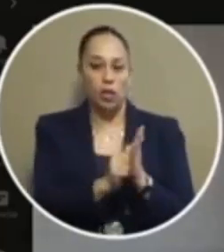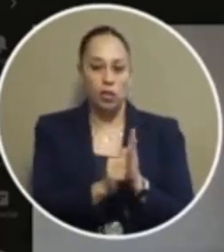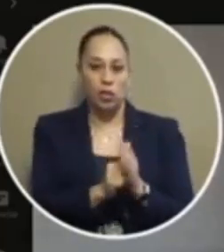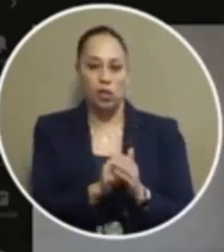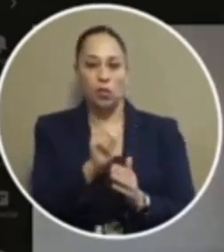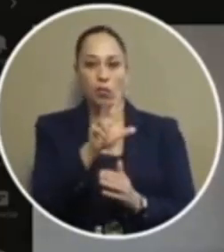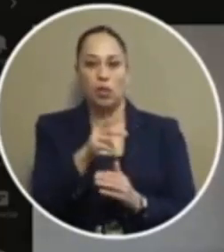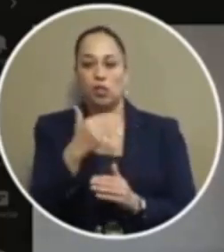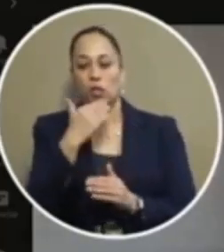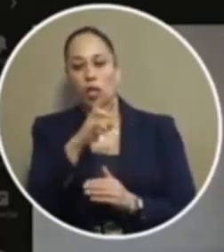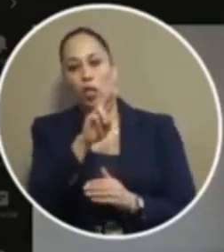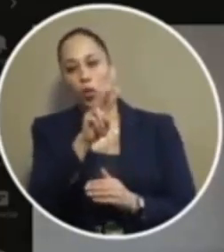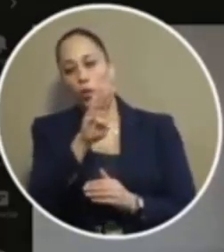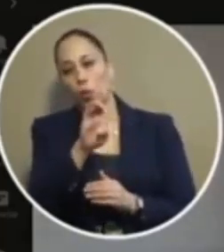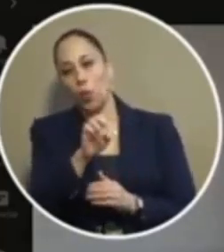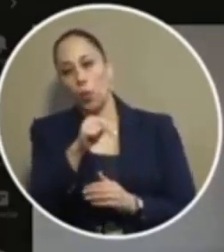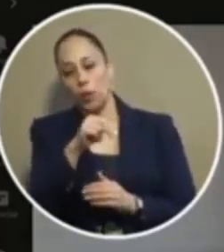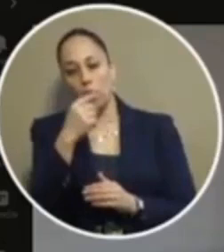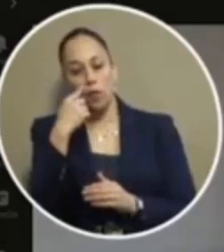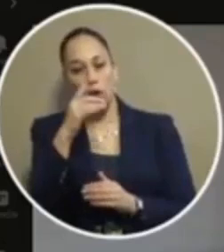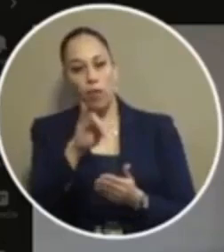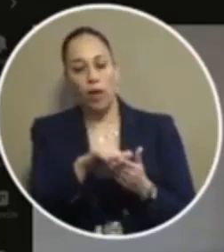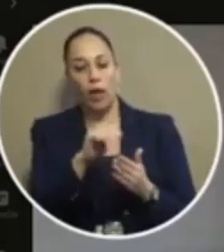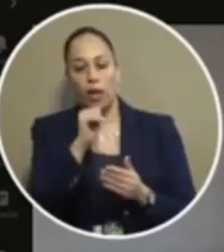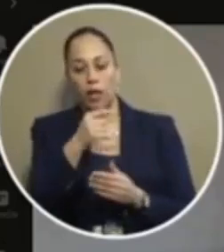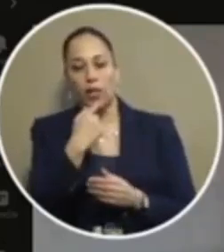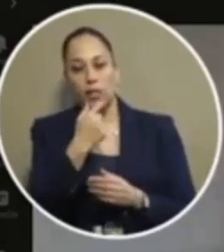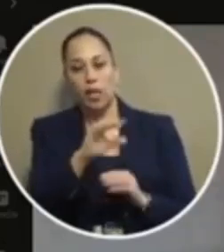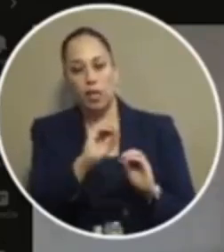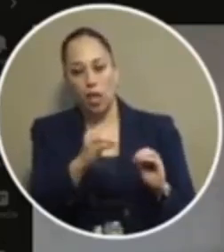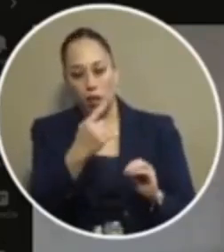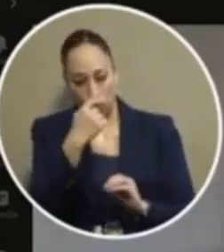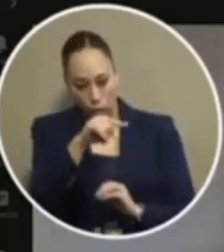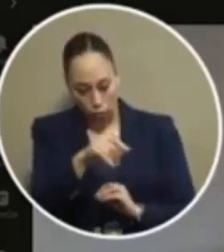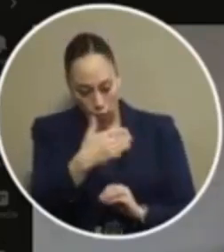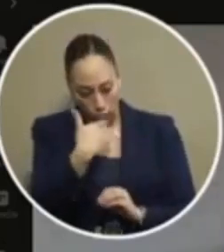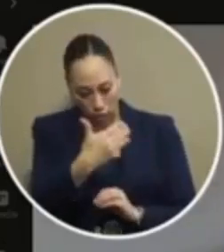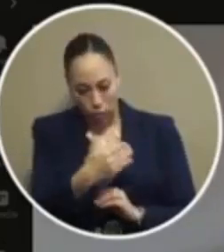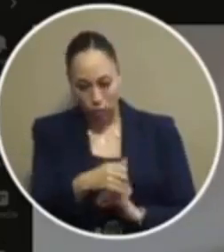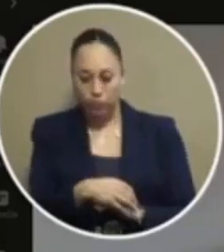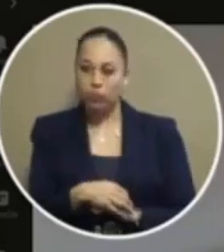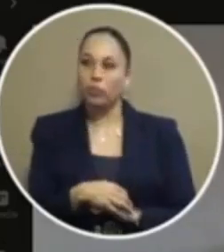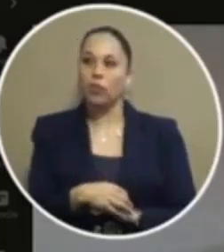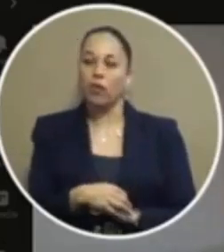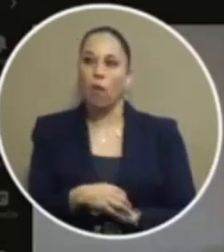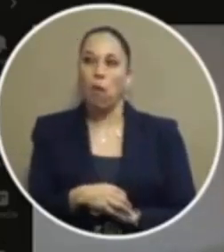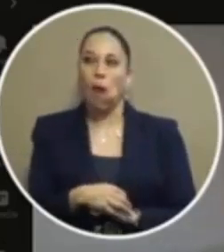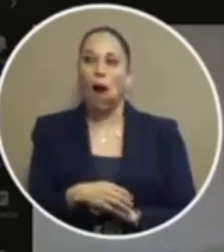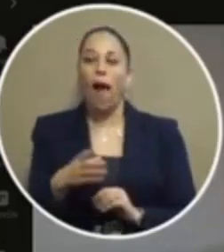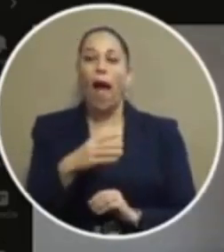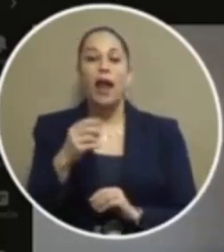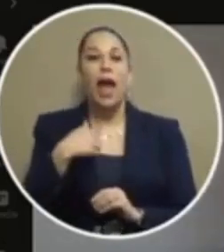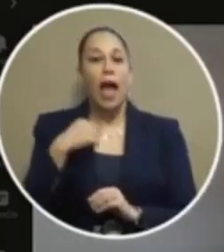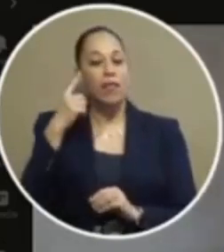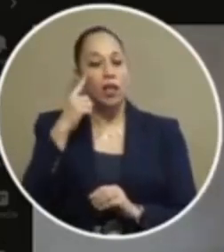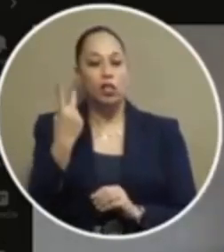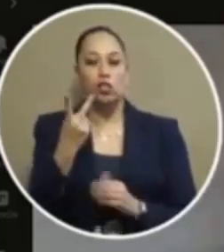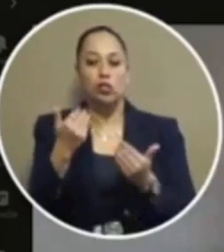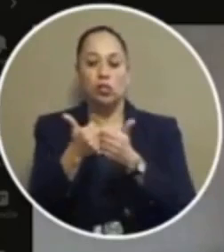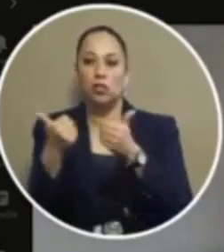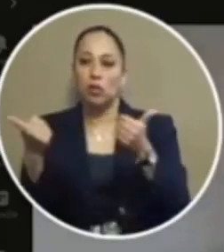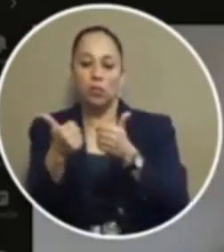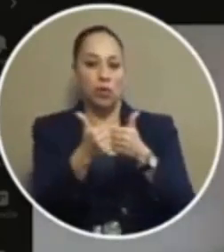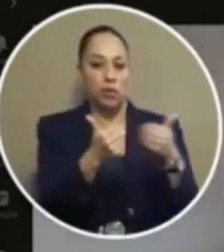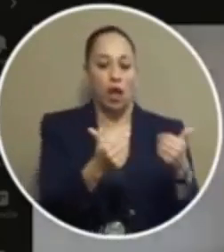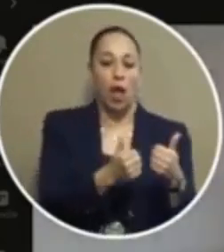three so thank you ruben for that and i just wanted to give him credit for using his photograph um you know i think there's two separate things here